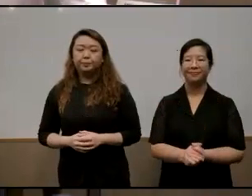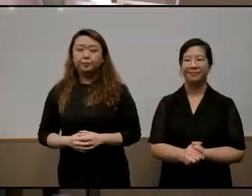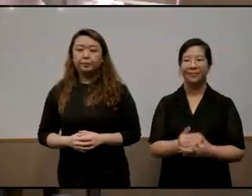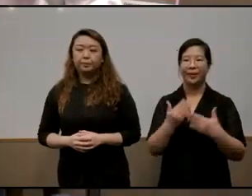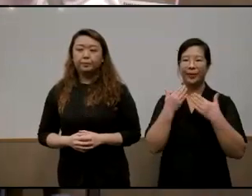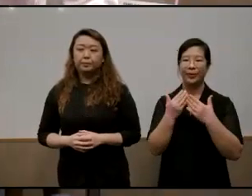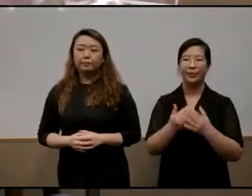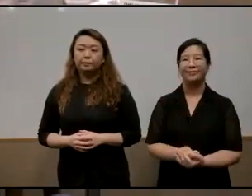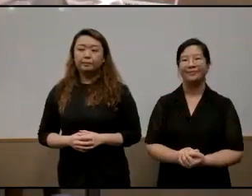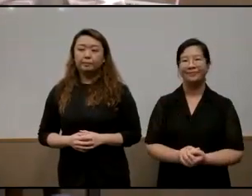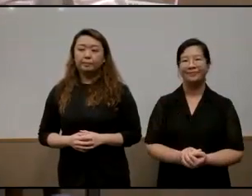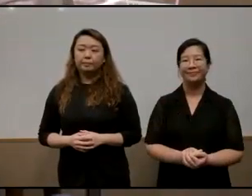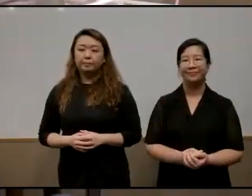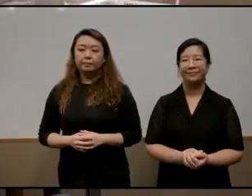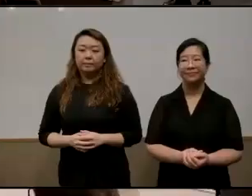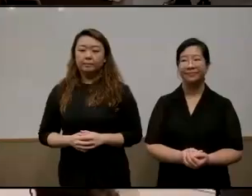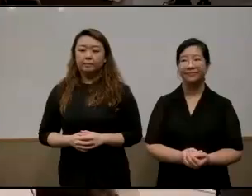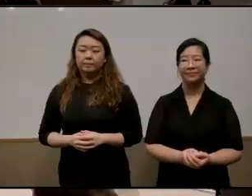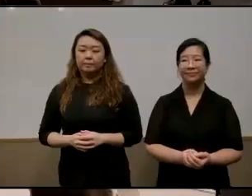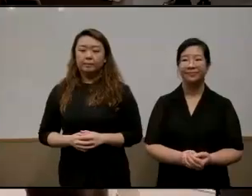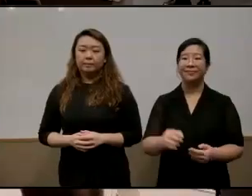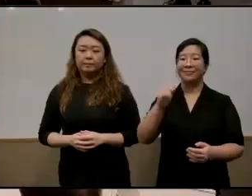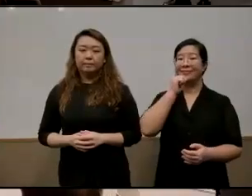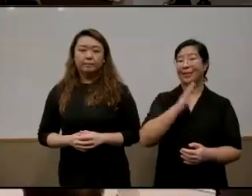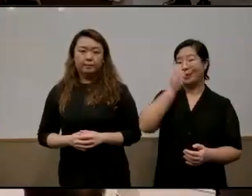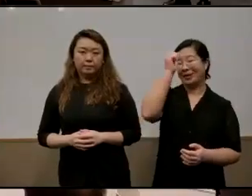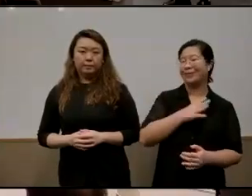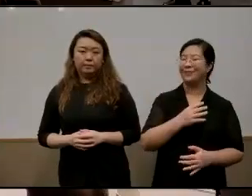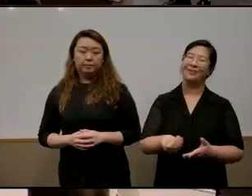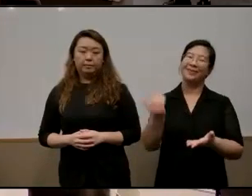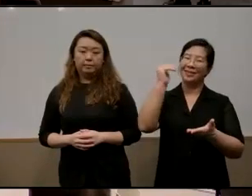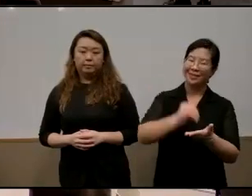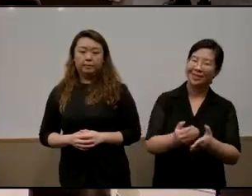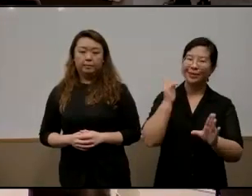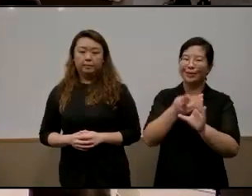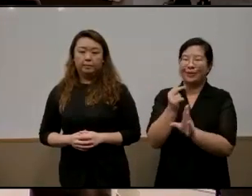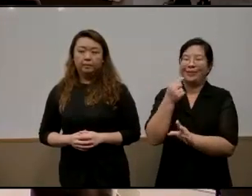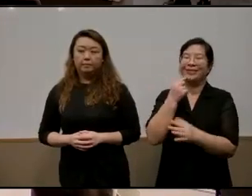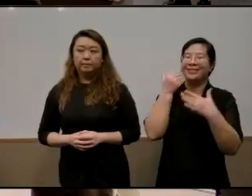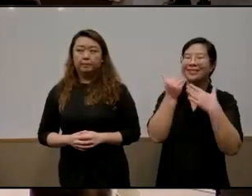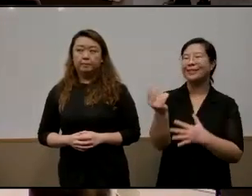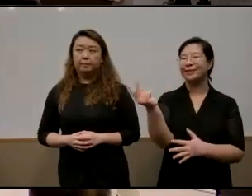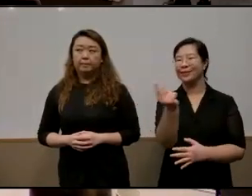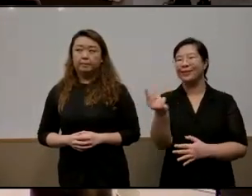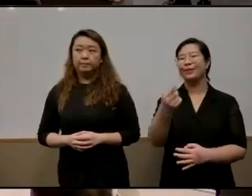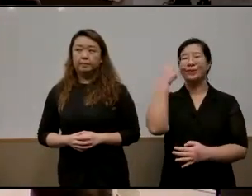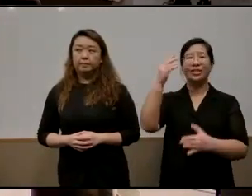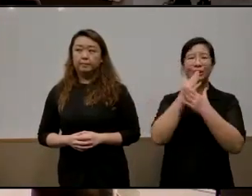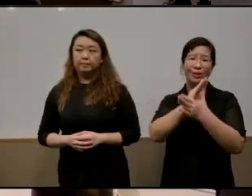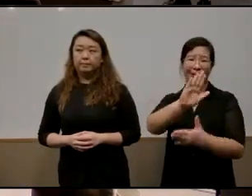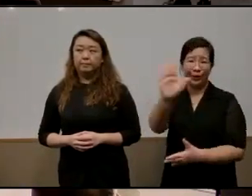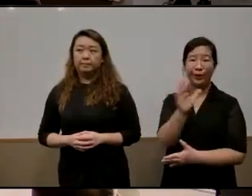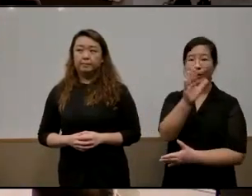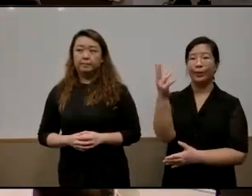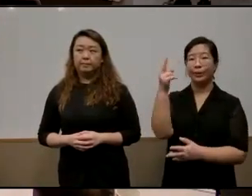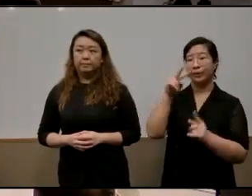gentlemen please join me once again in thanking both aaron and charlene for sharing their perspectives